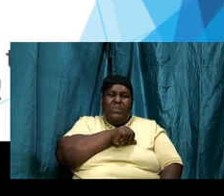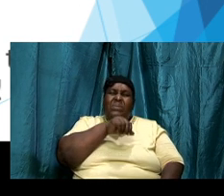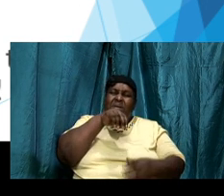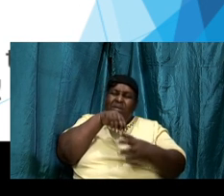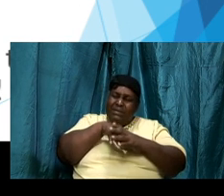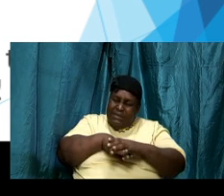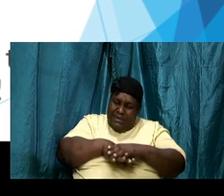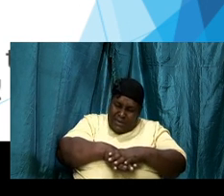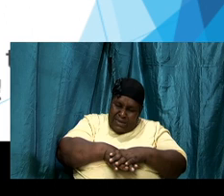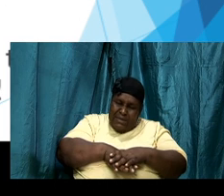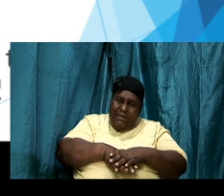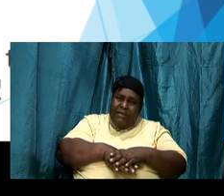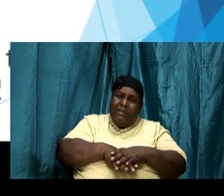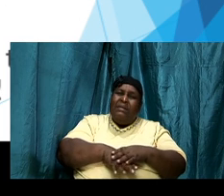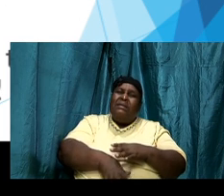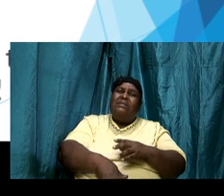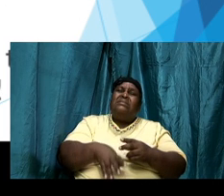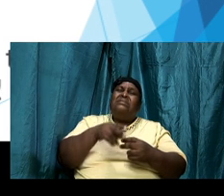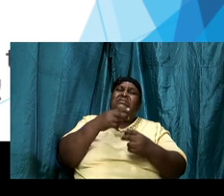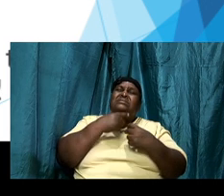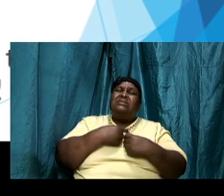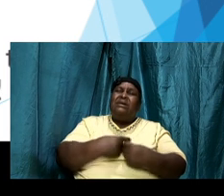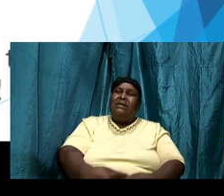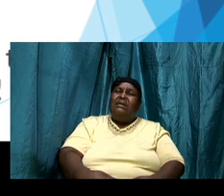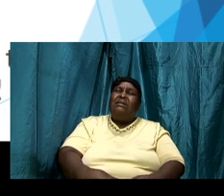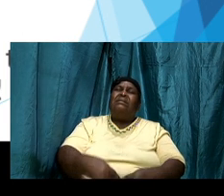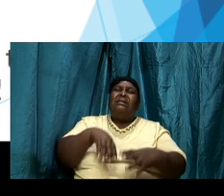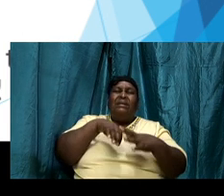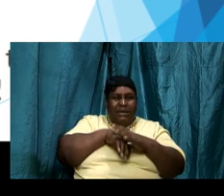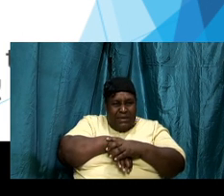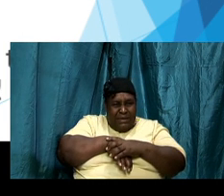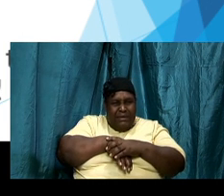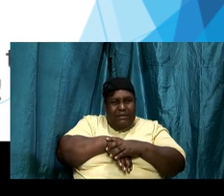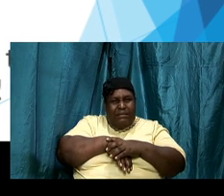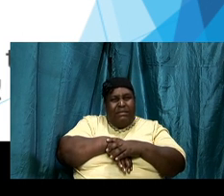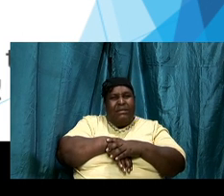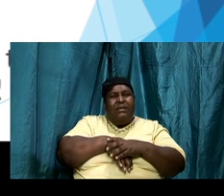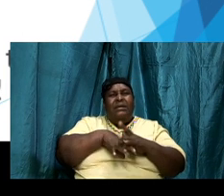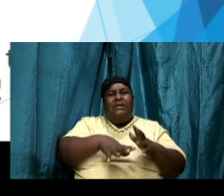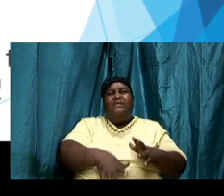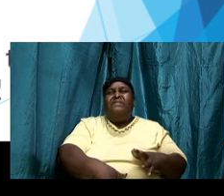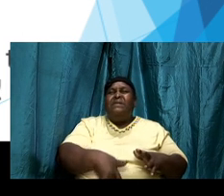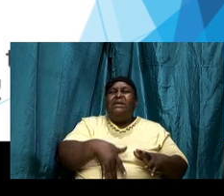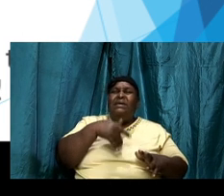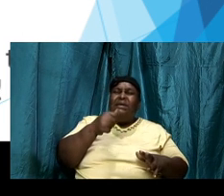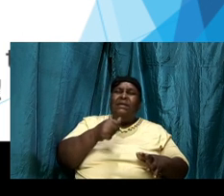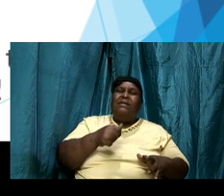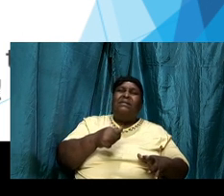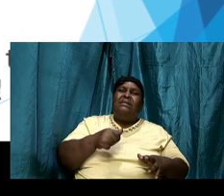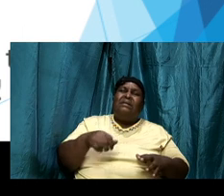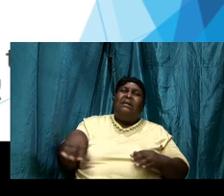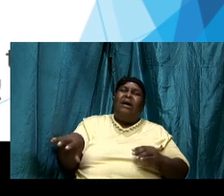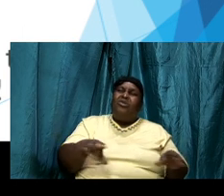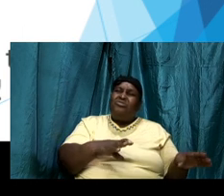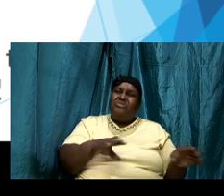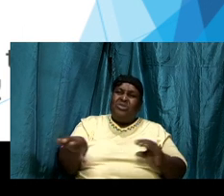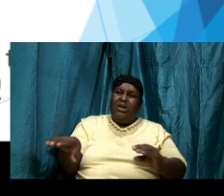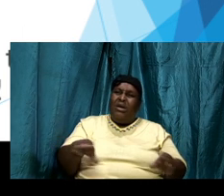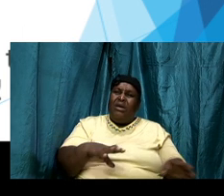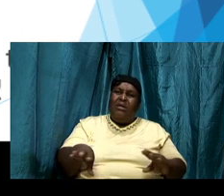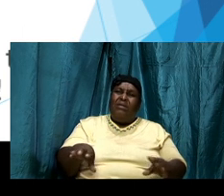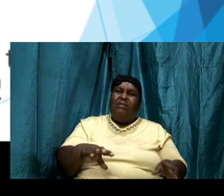the innermost motives that there's something about we can as we say here we could